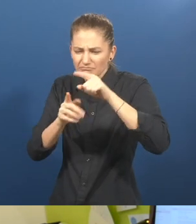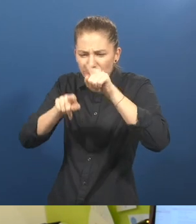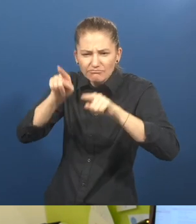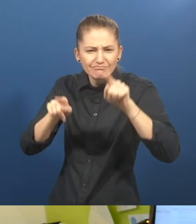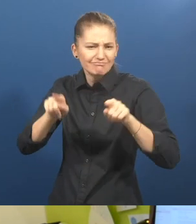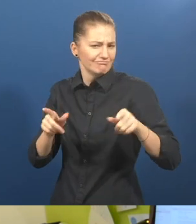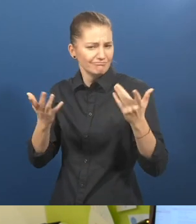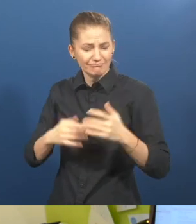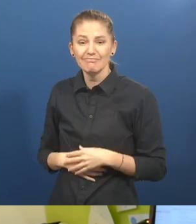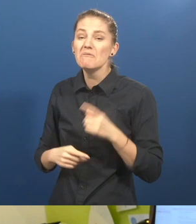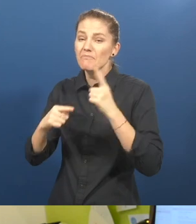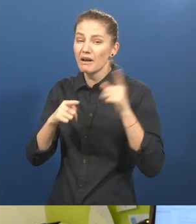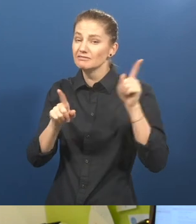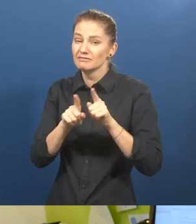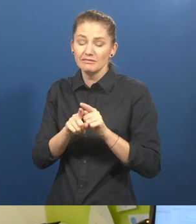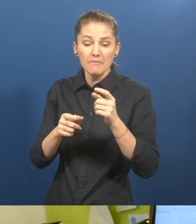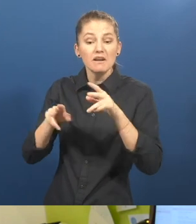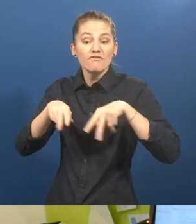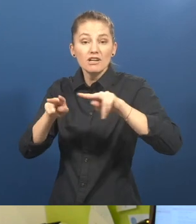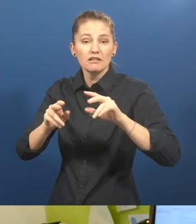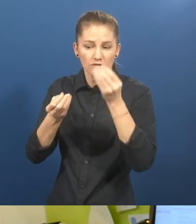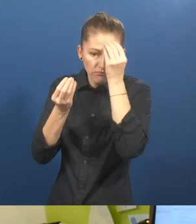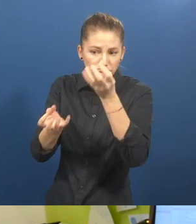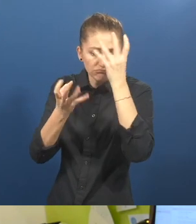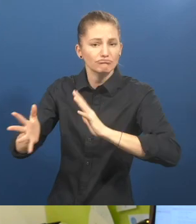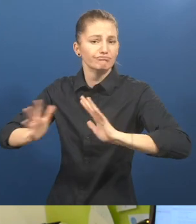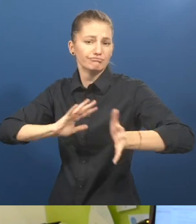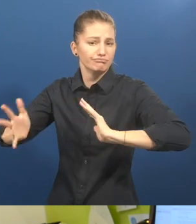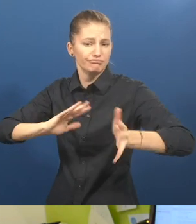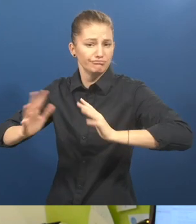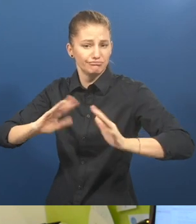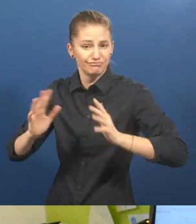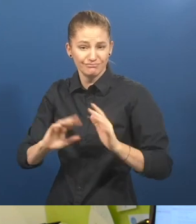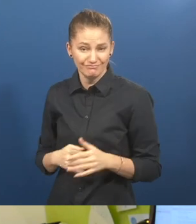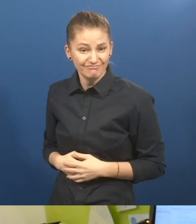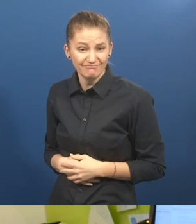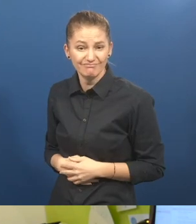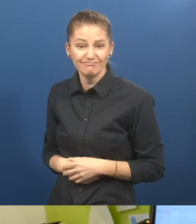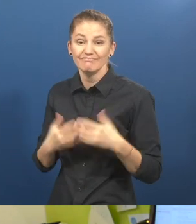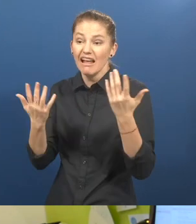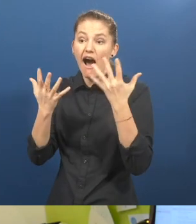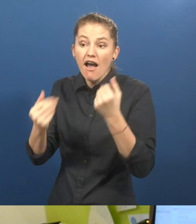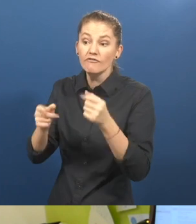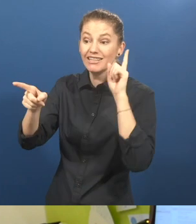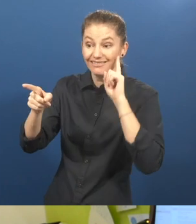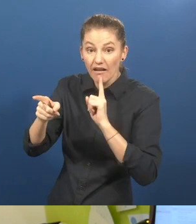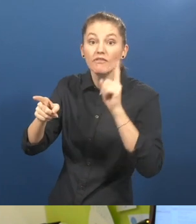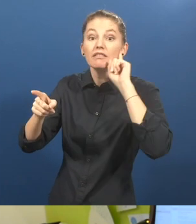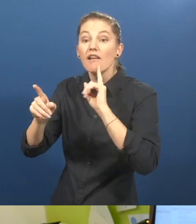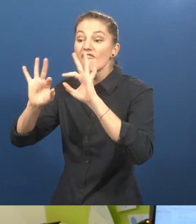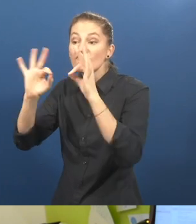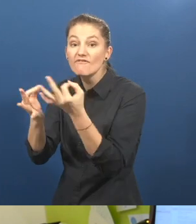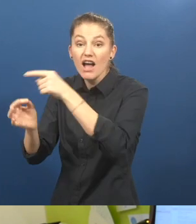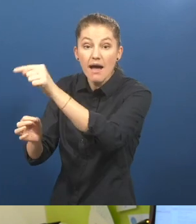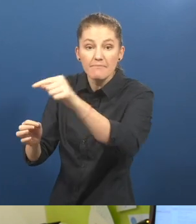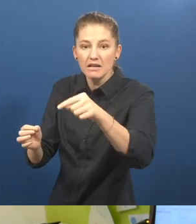people informed. Because don't forget there are deaf families who take aspirin against fungus their whole lives. Because no one